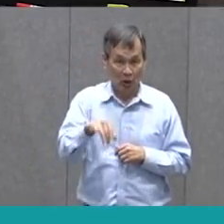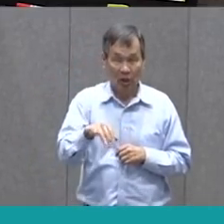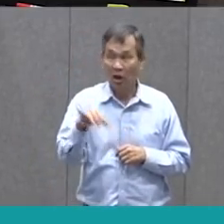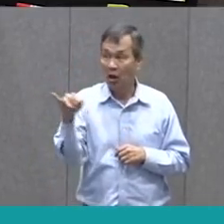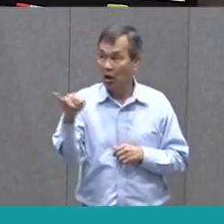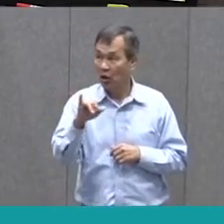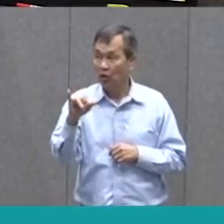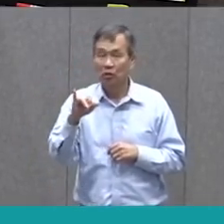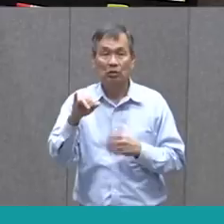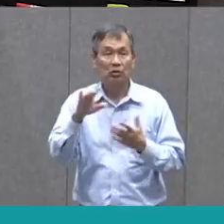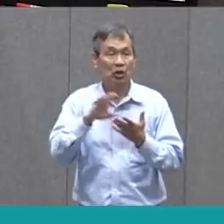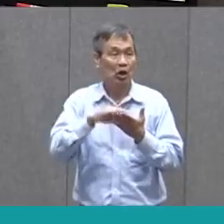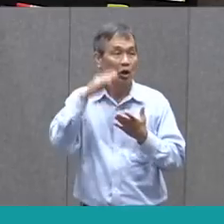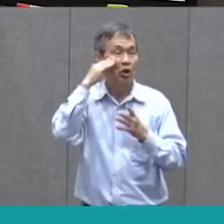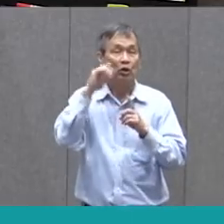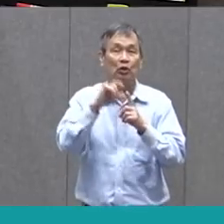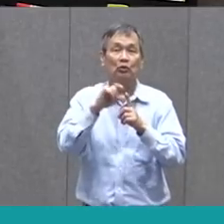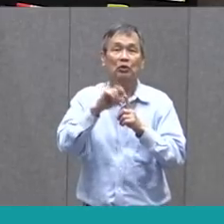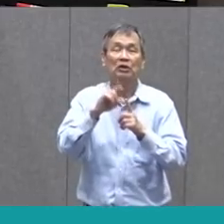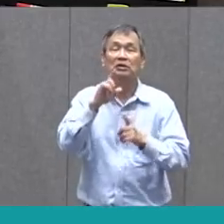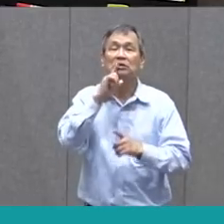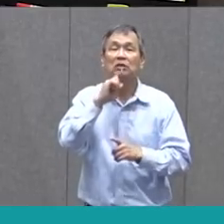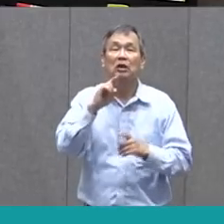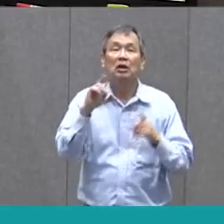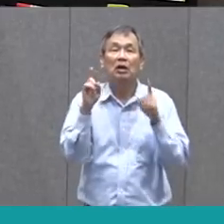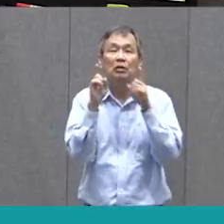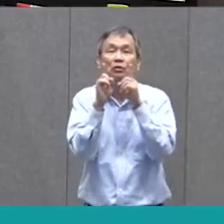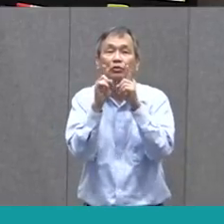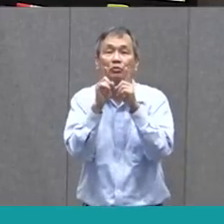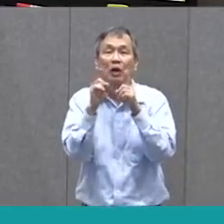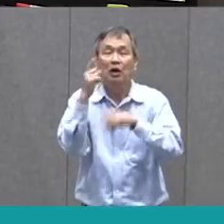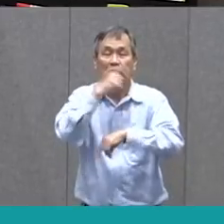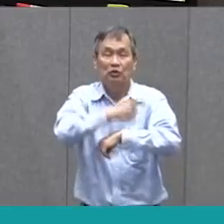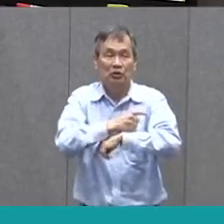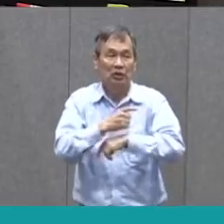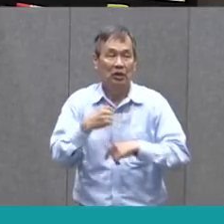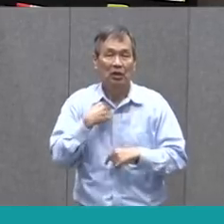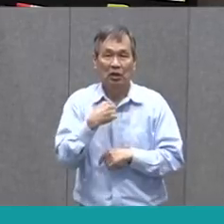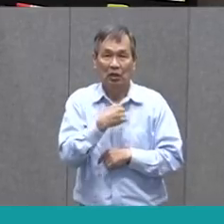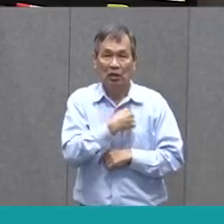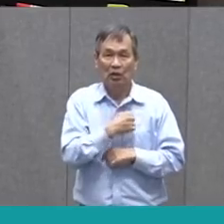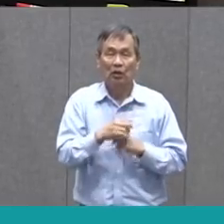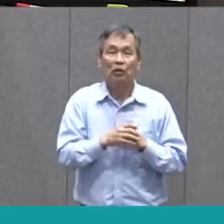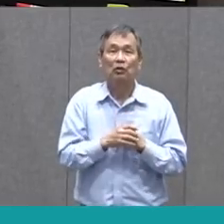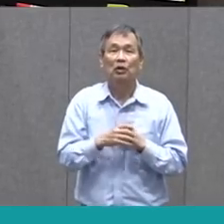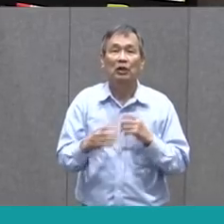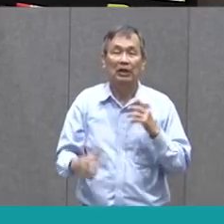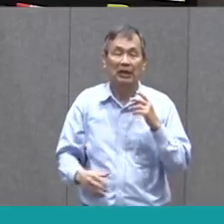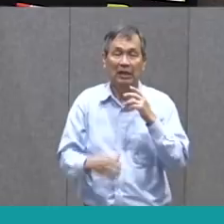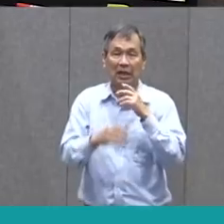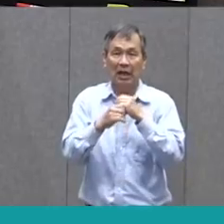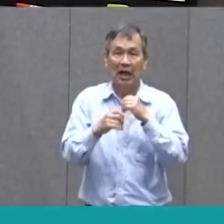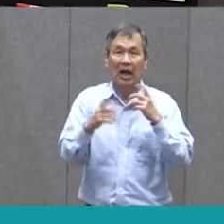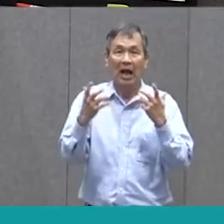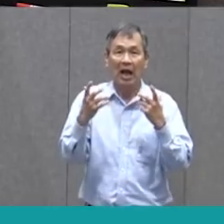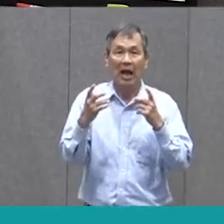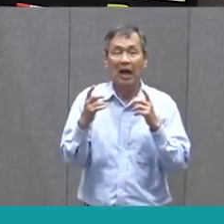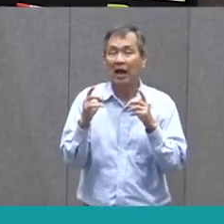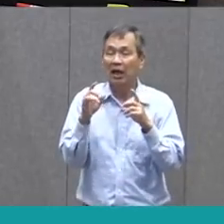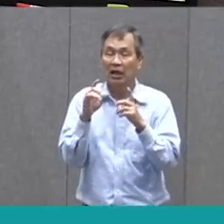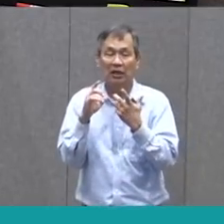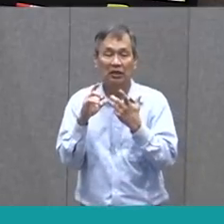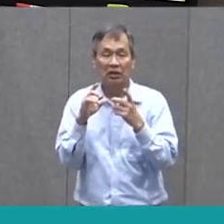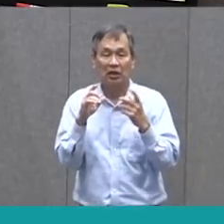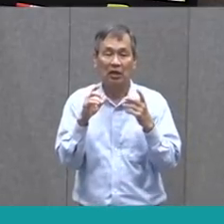to be looking at words that are smaller today. And we're going to be adding letters to them to make them longer